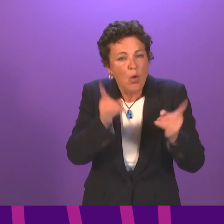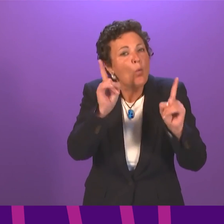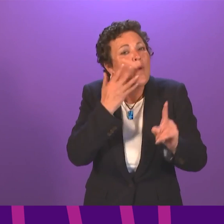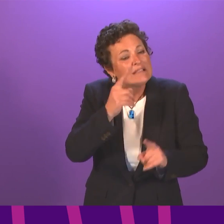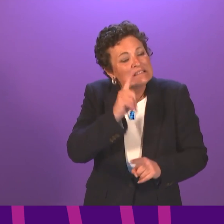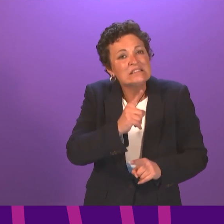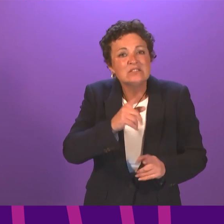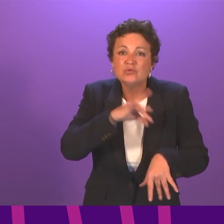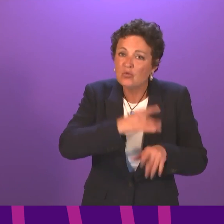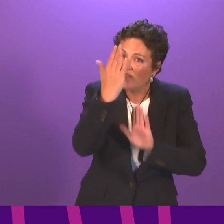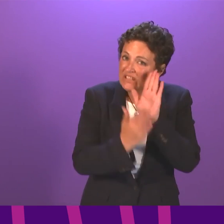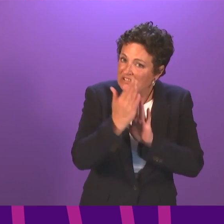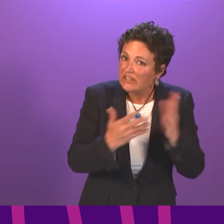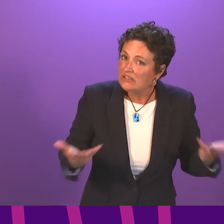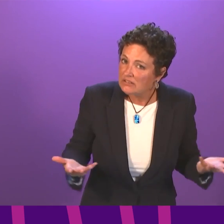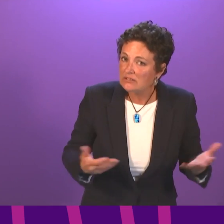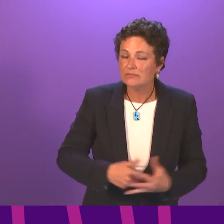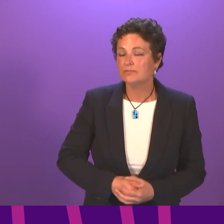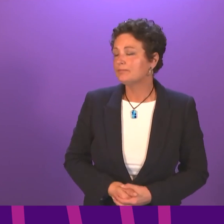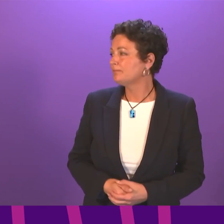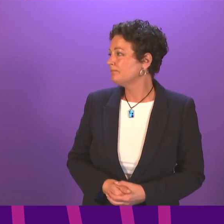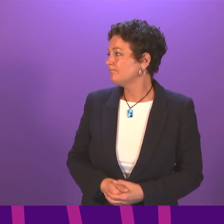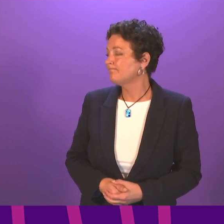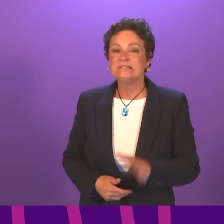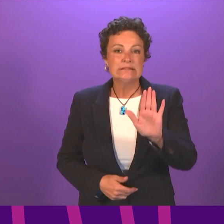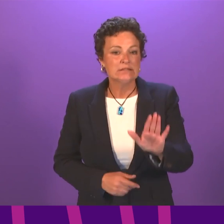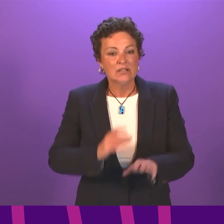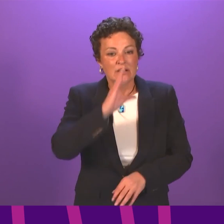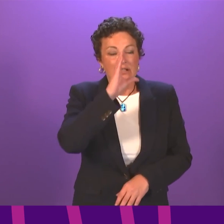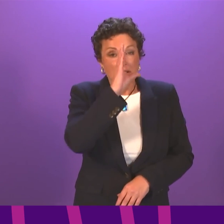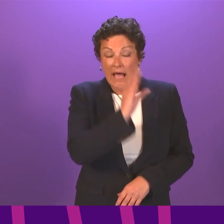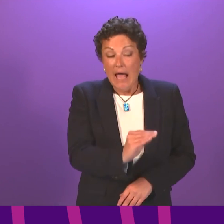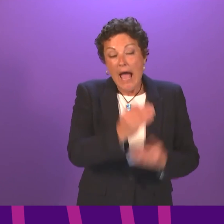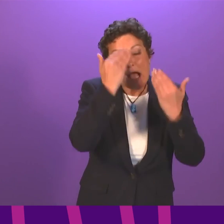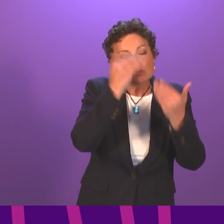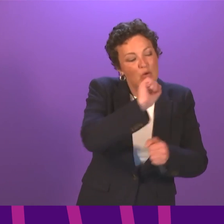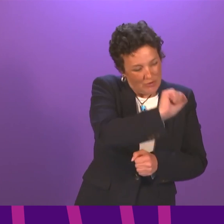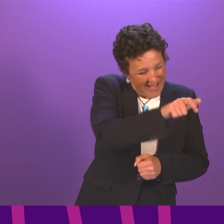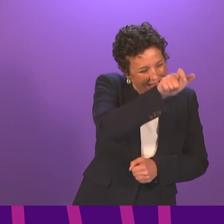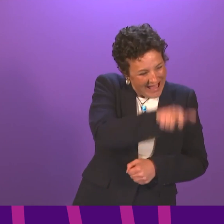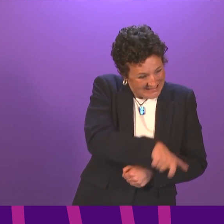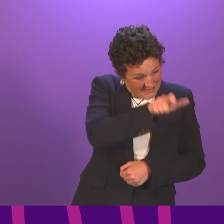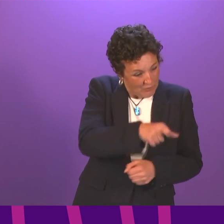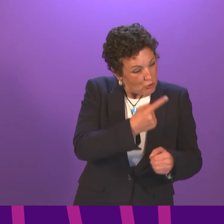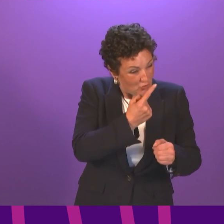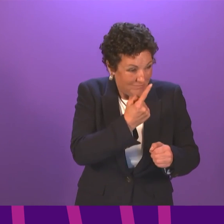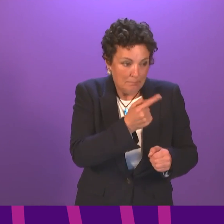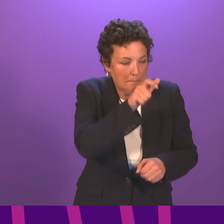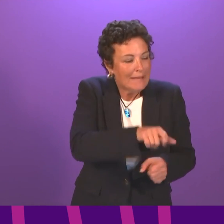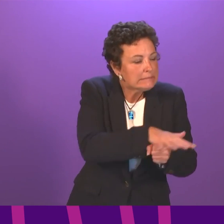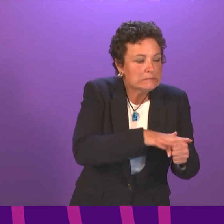First Minister. GP practices, obviously, I don't know all of the circumstances of the individual case, but it sounds as if it is